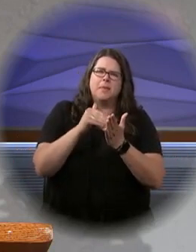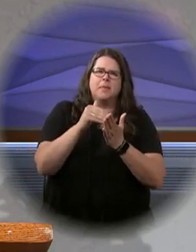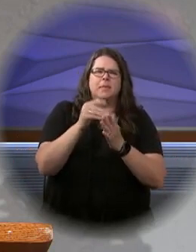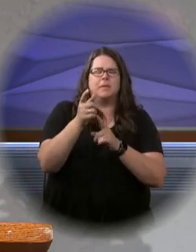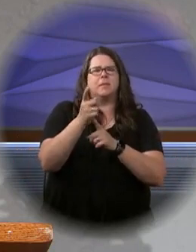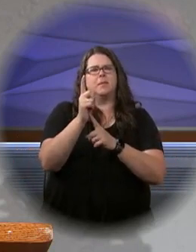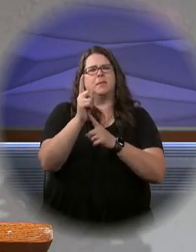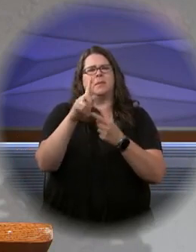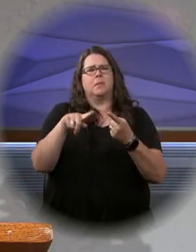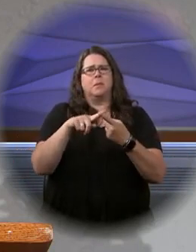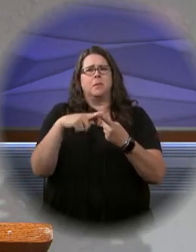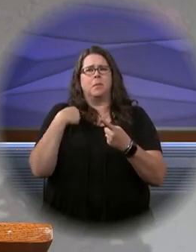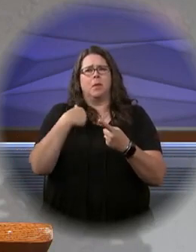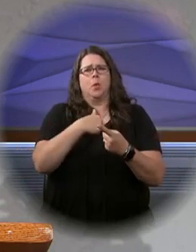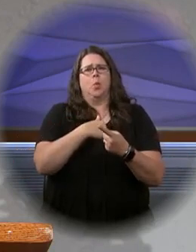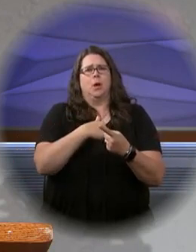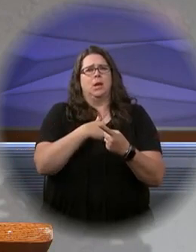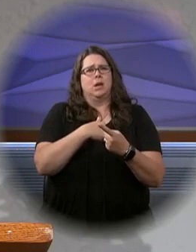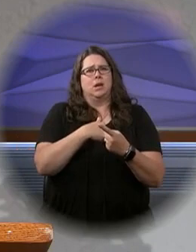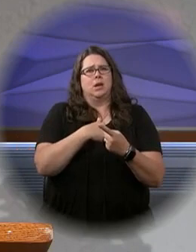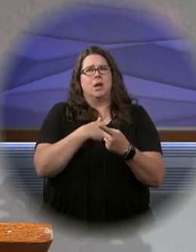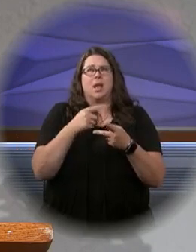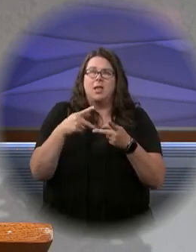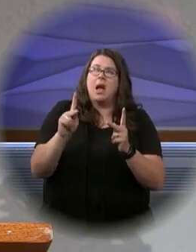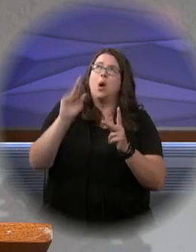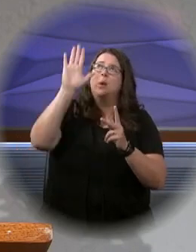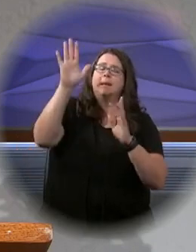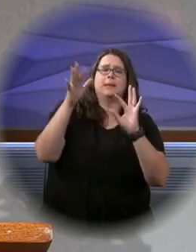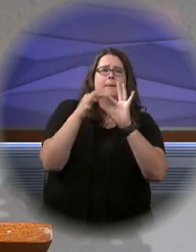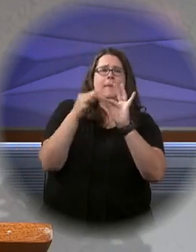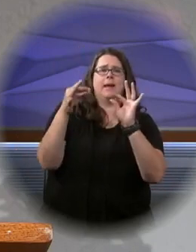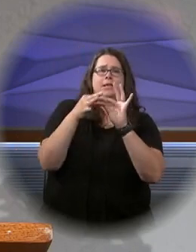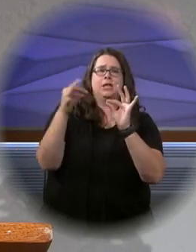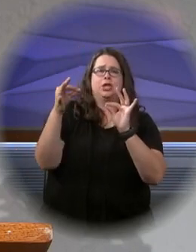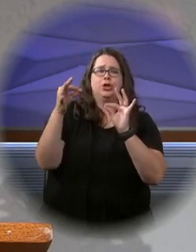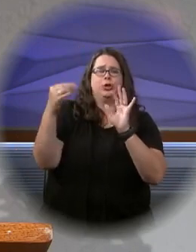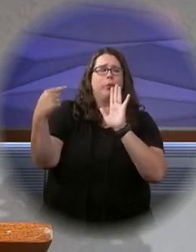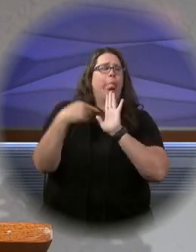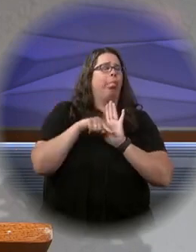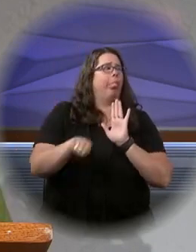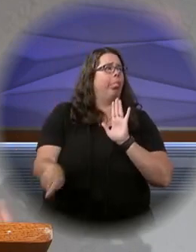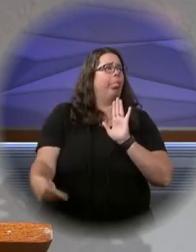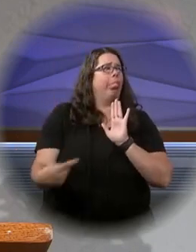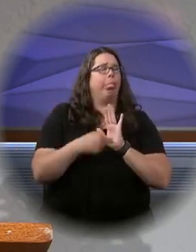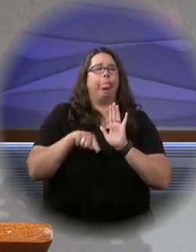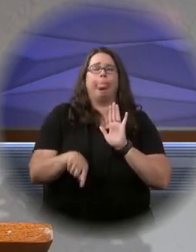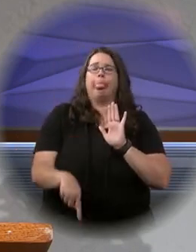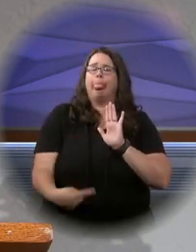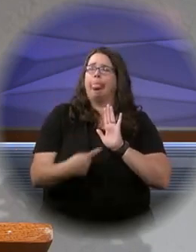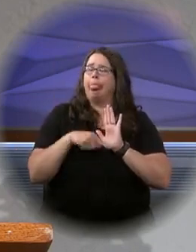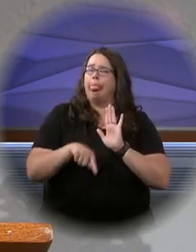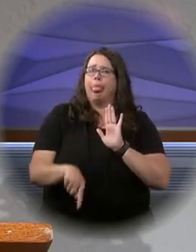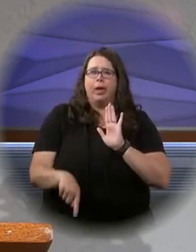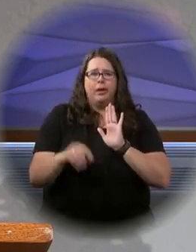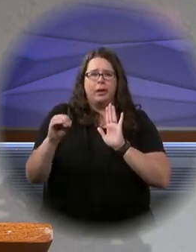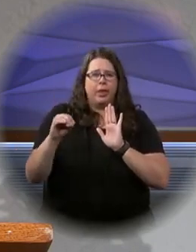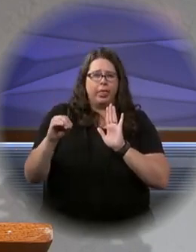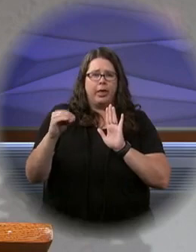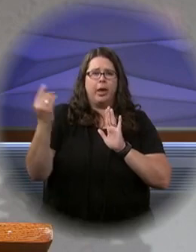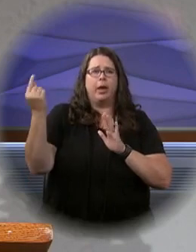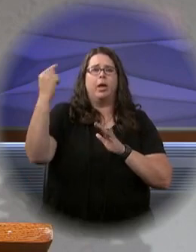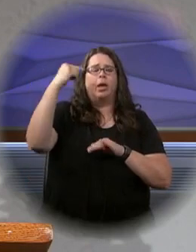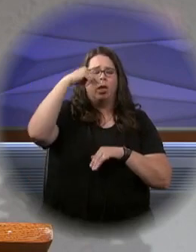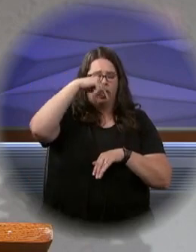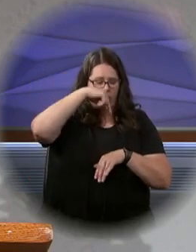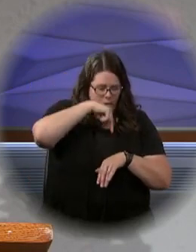moments that we've really just allowed God's message to bounce off of us in one ear and out the other, and it doesn't